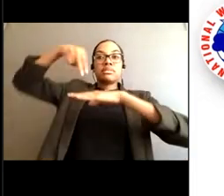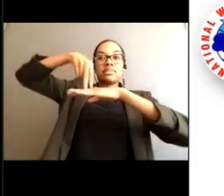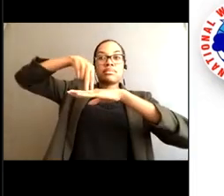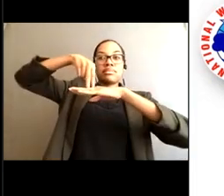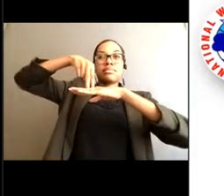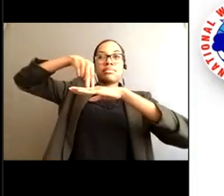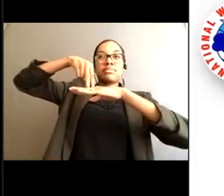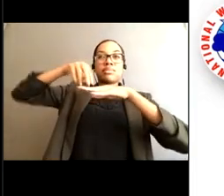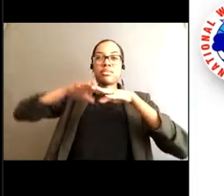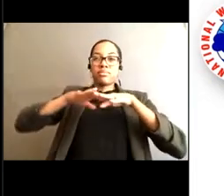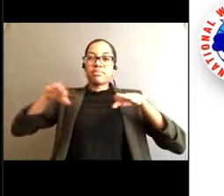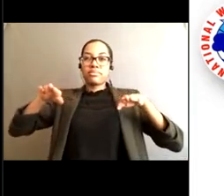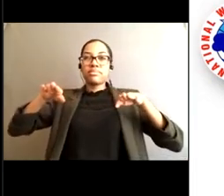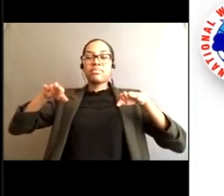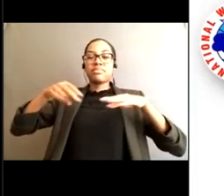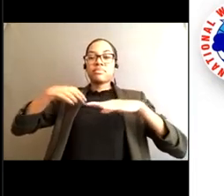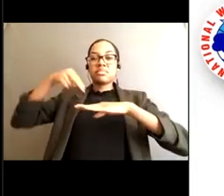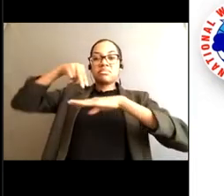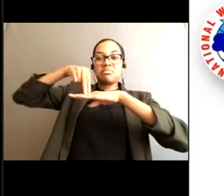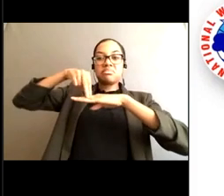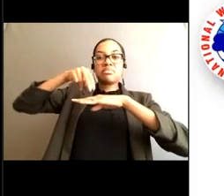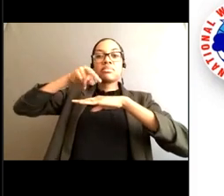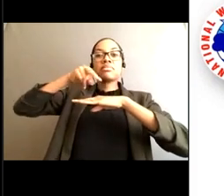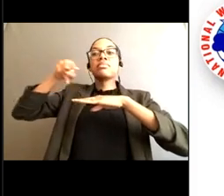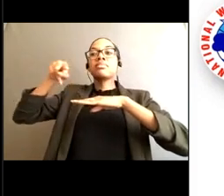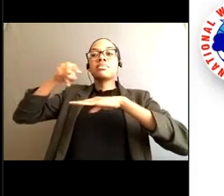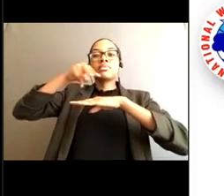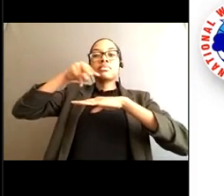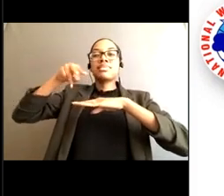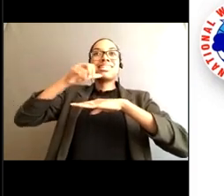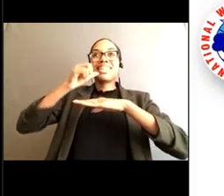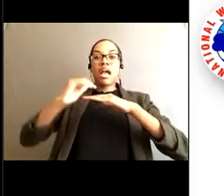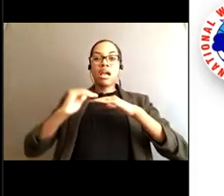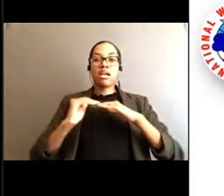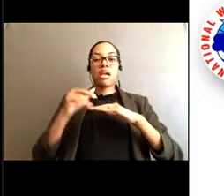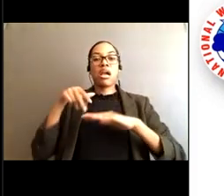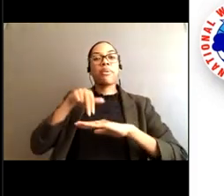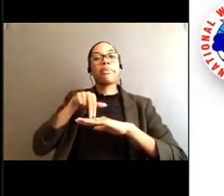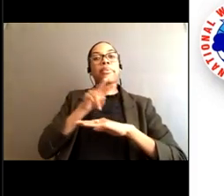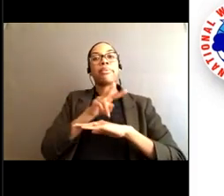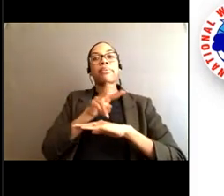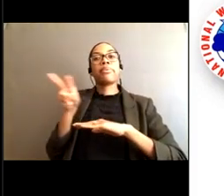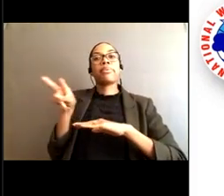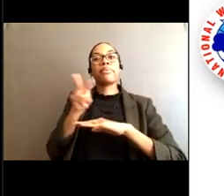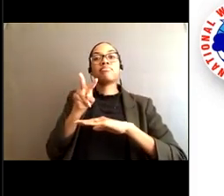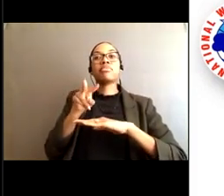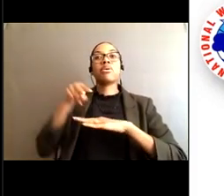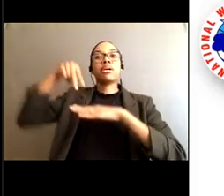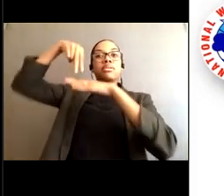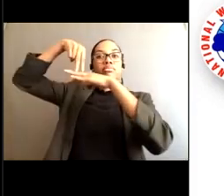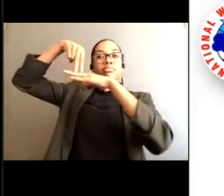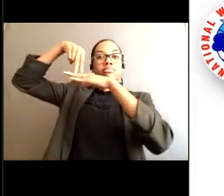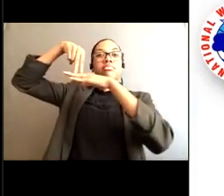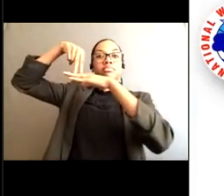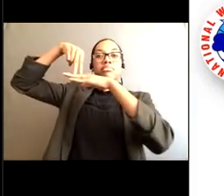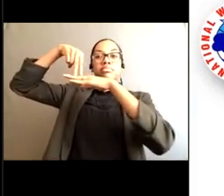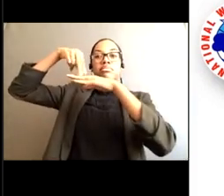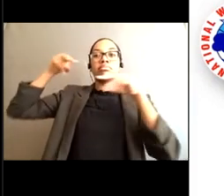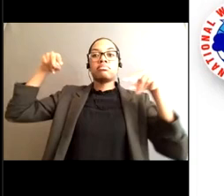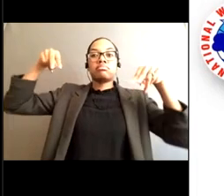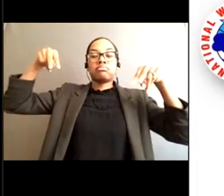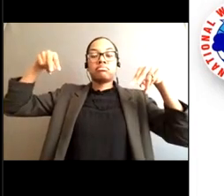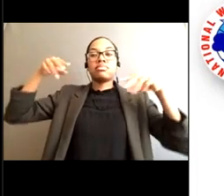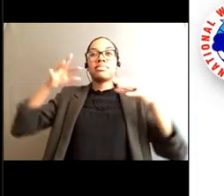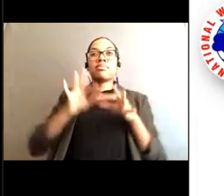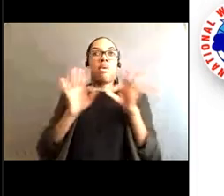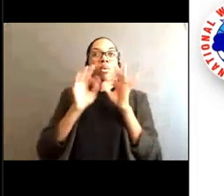where they can look out and see these images. So they're very difficult at times to notice when you're standing right there on